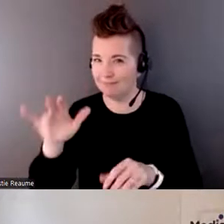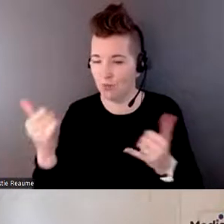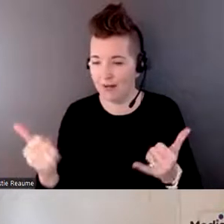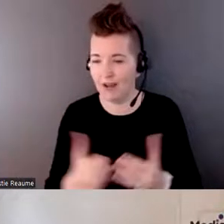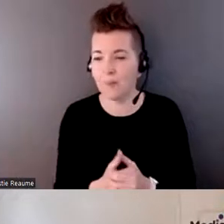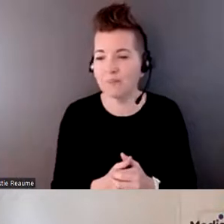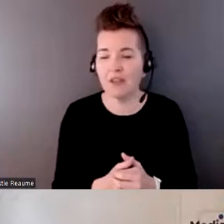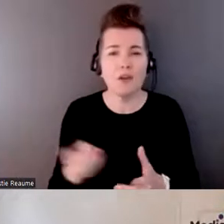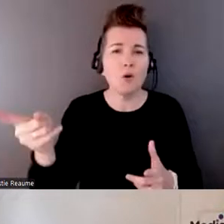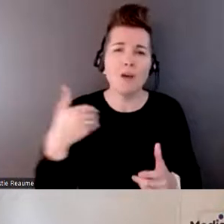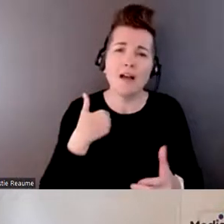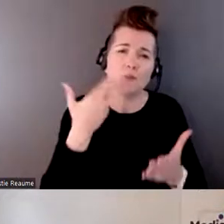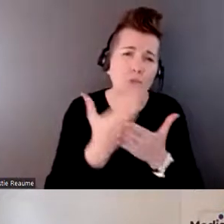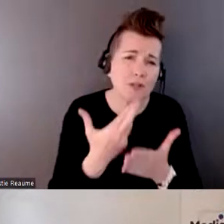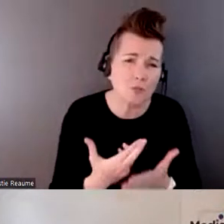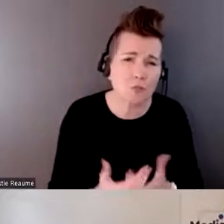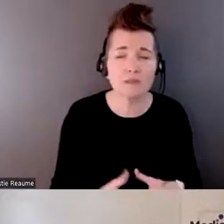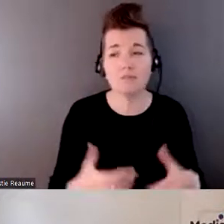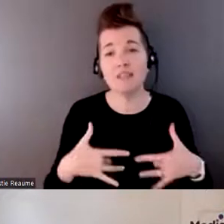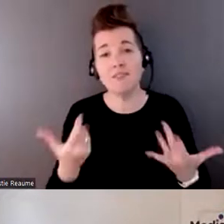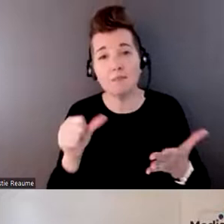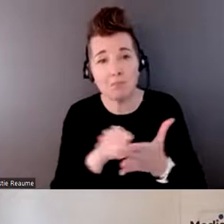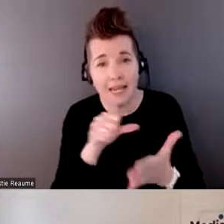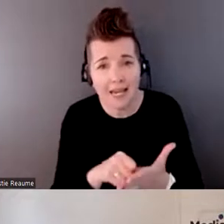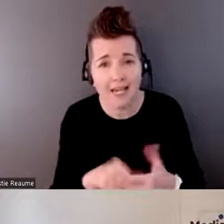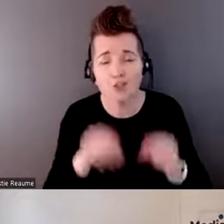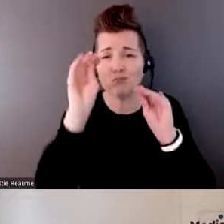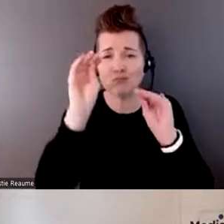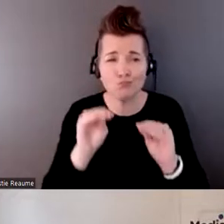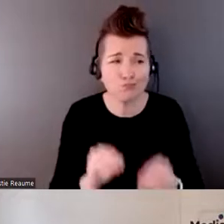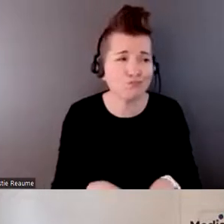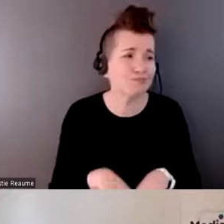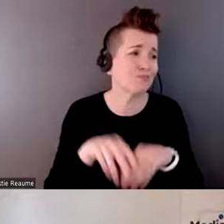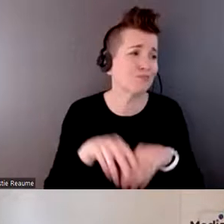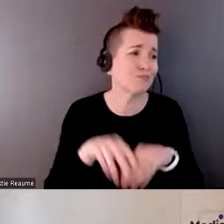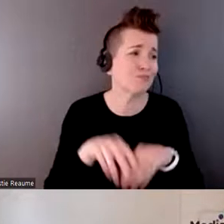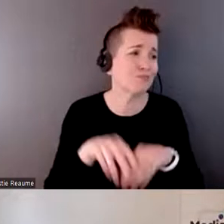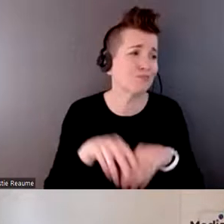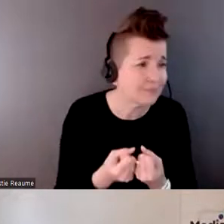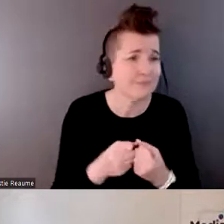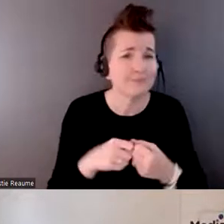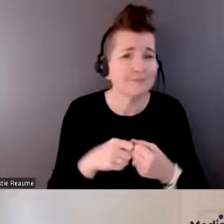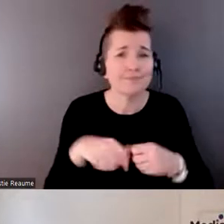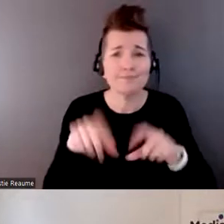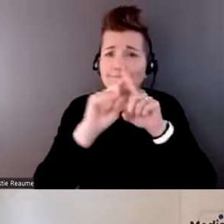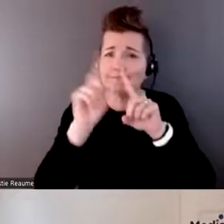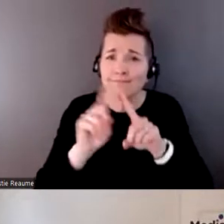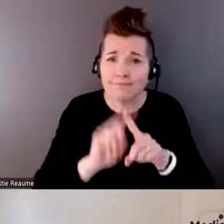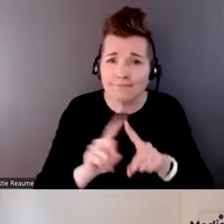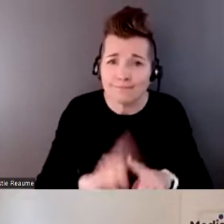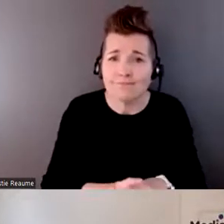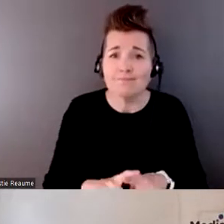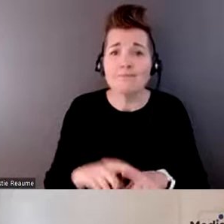there's an event page with other webinars and other workshops, and I will have facilitators running sessions,